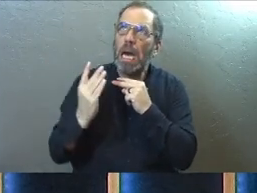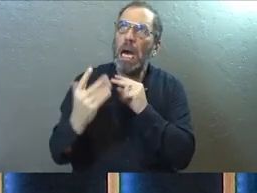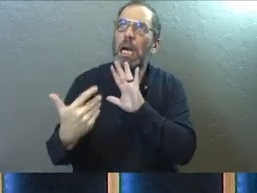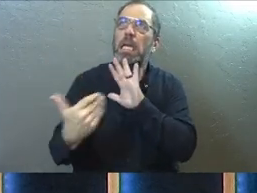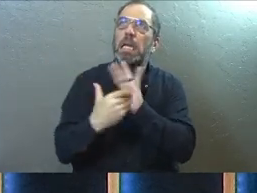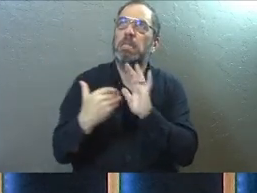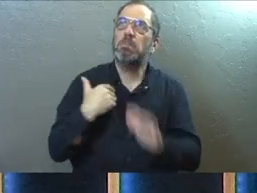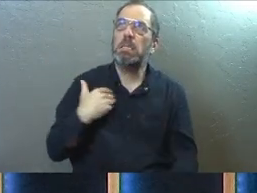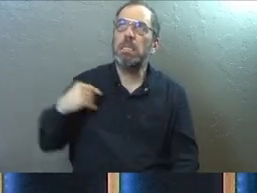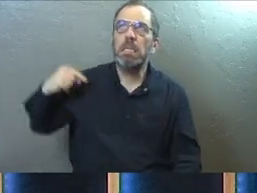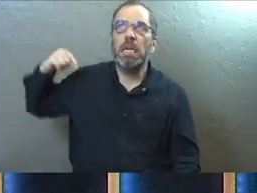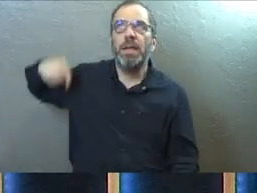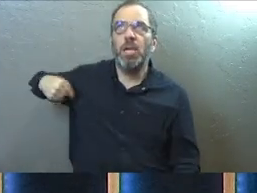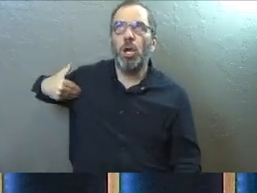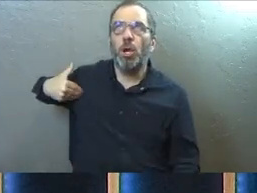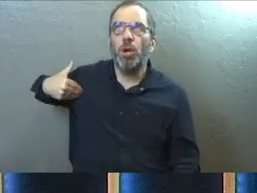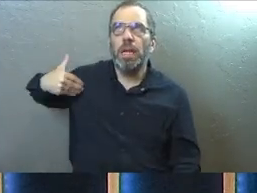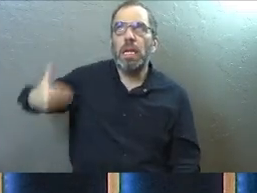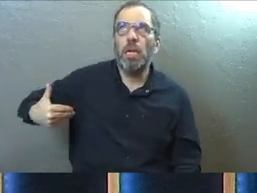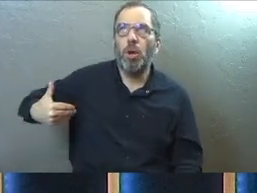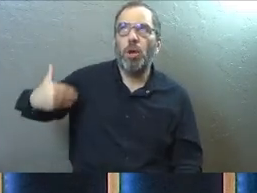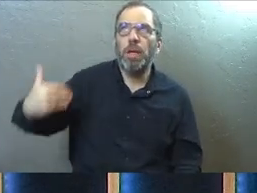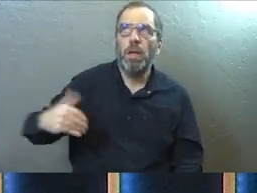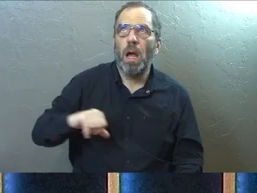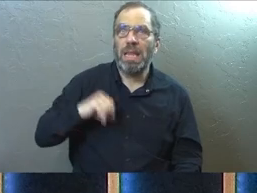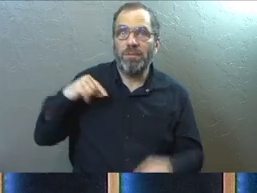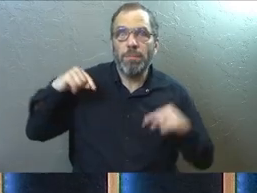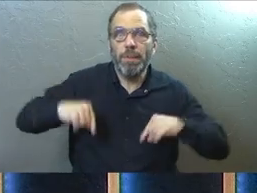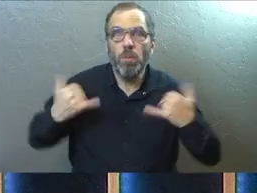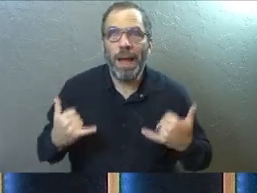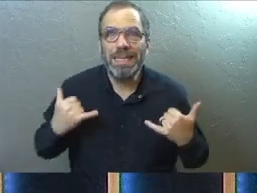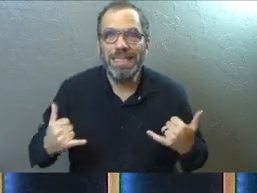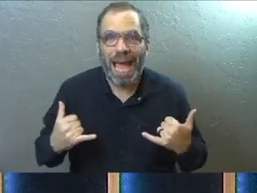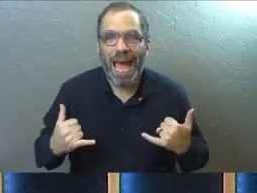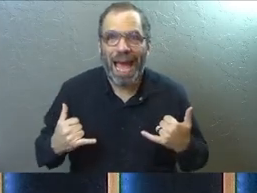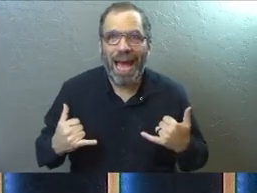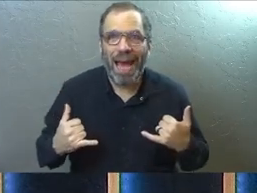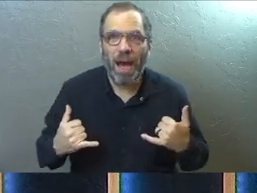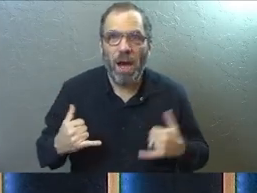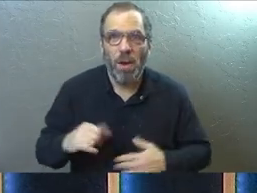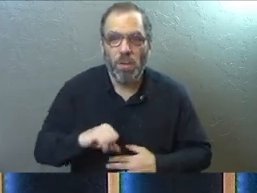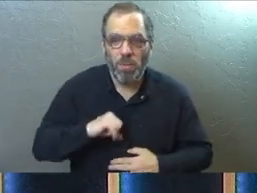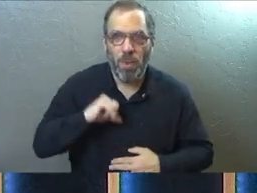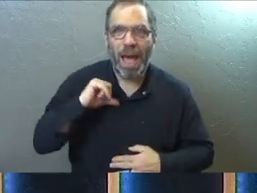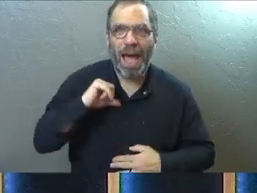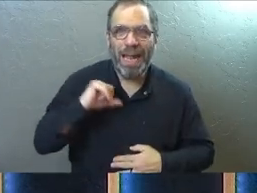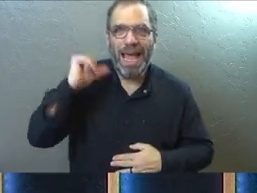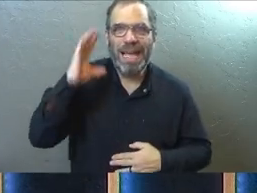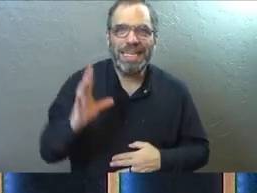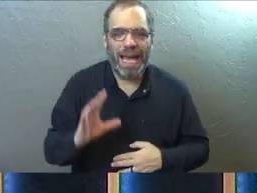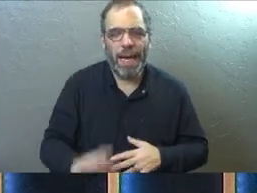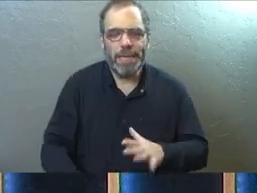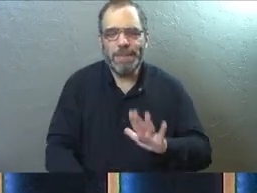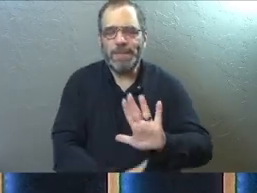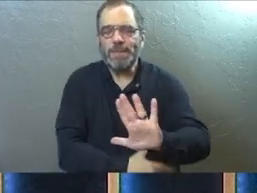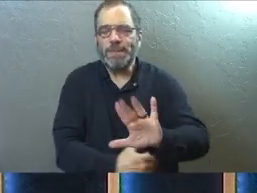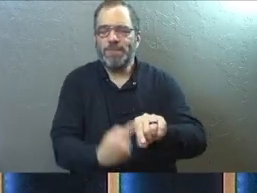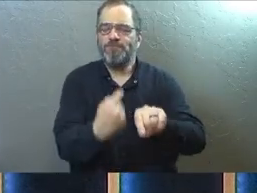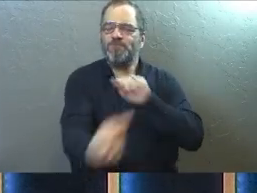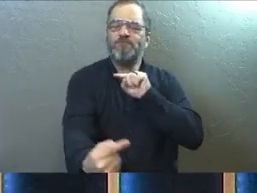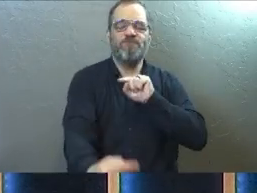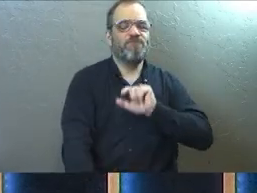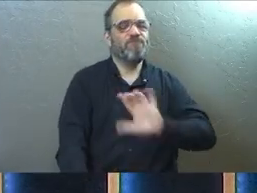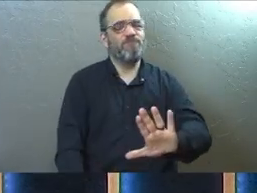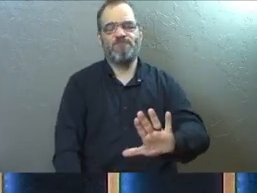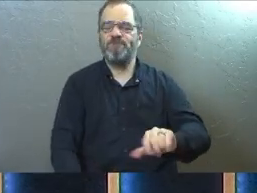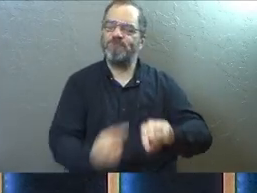against you. Maybe some things in your life right now that are being driven by pride and God stands in opposition